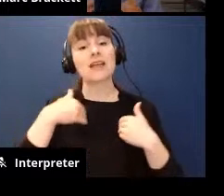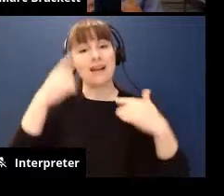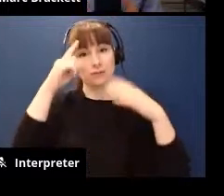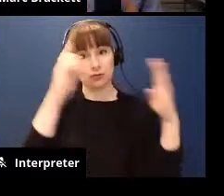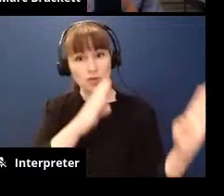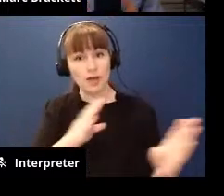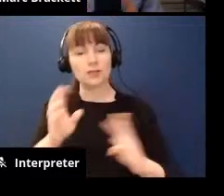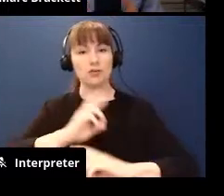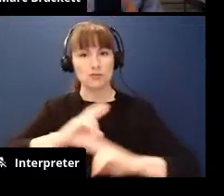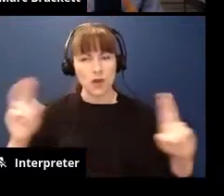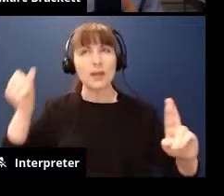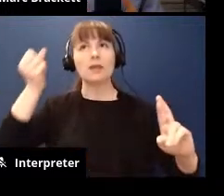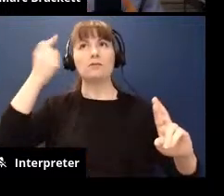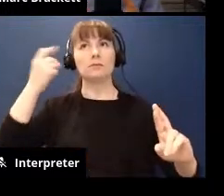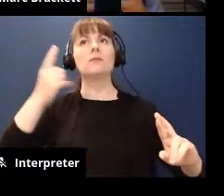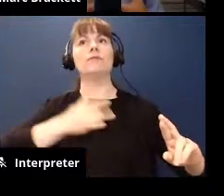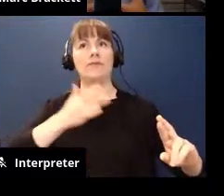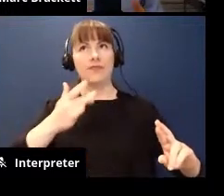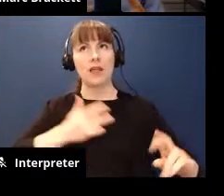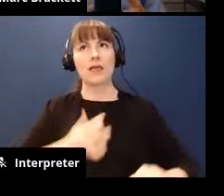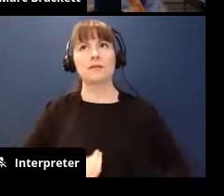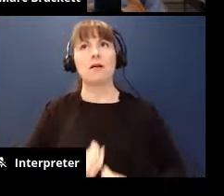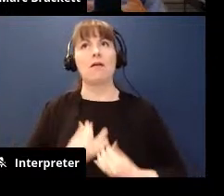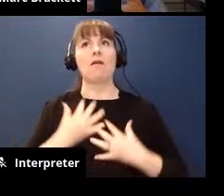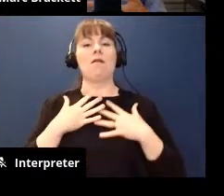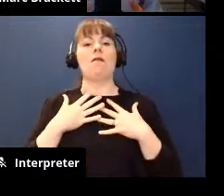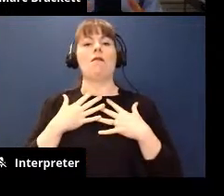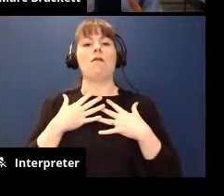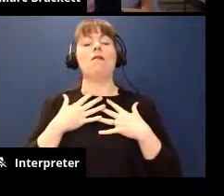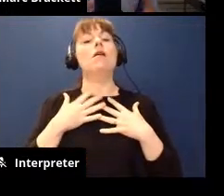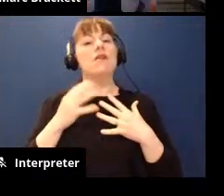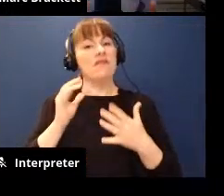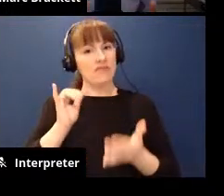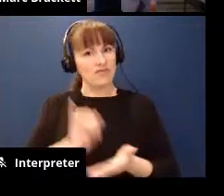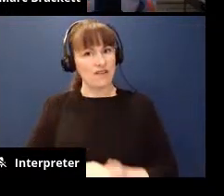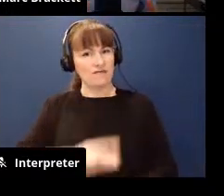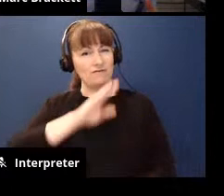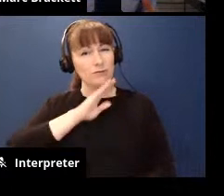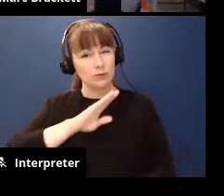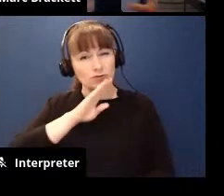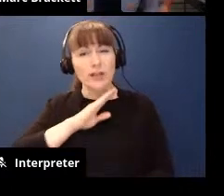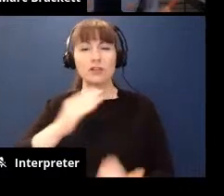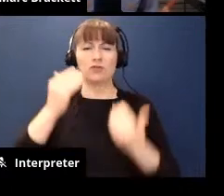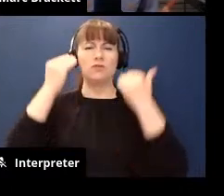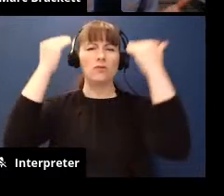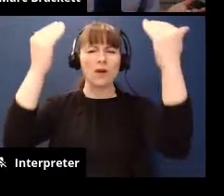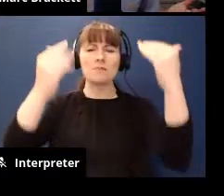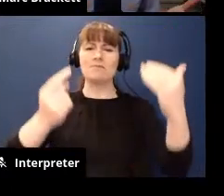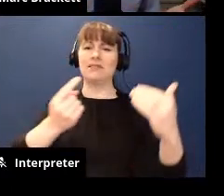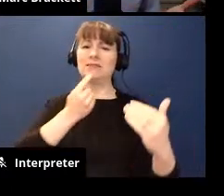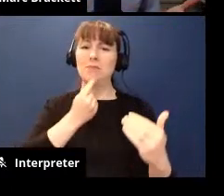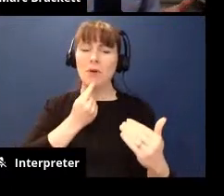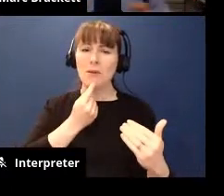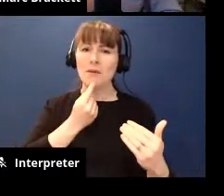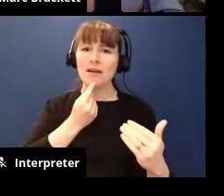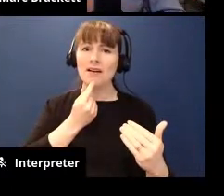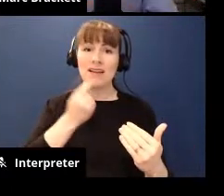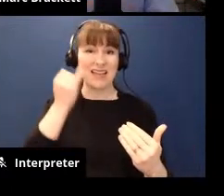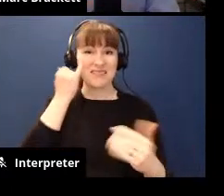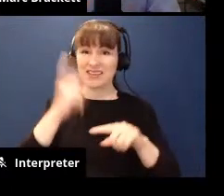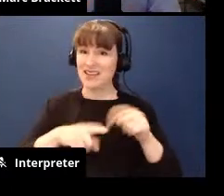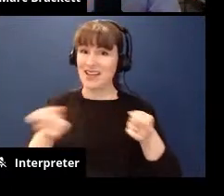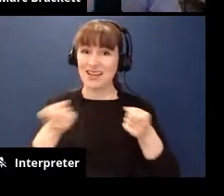to deal with all those feelings the frustration the overwhelm the disappointment oftentimes they don't achieve their dreams